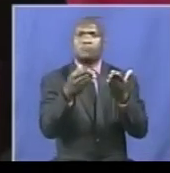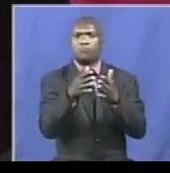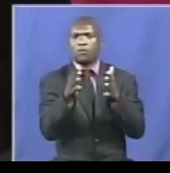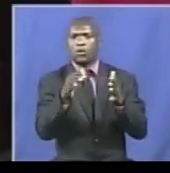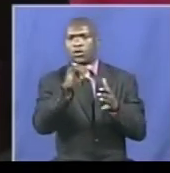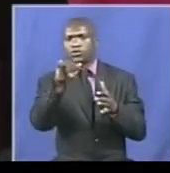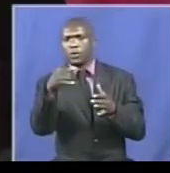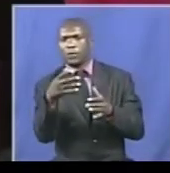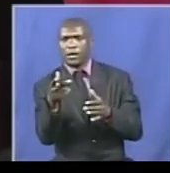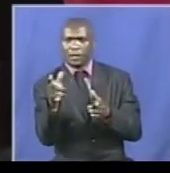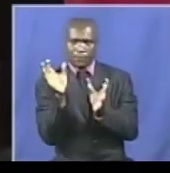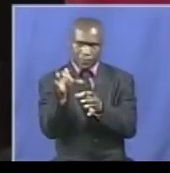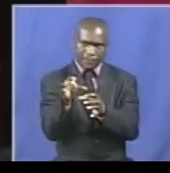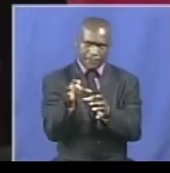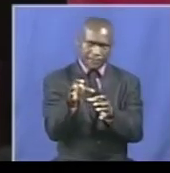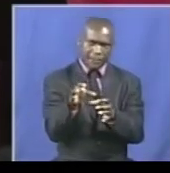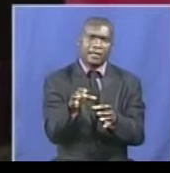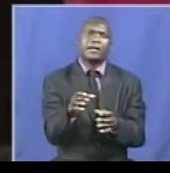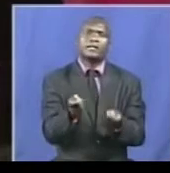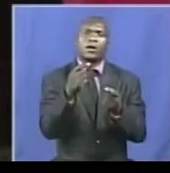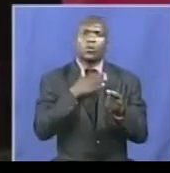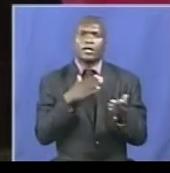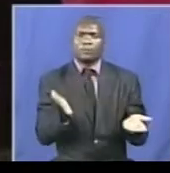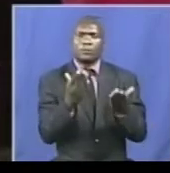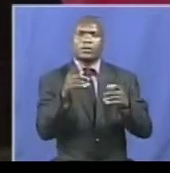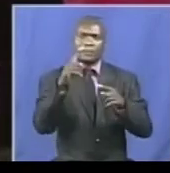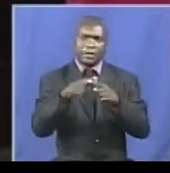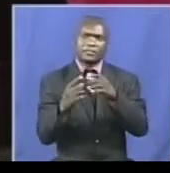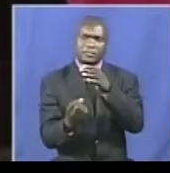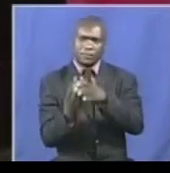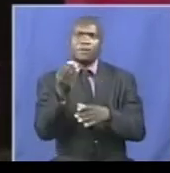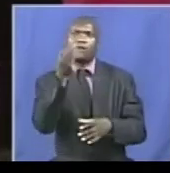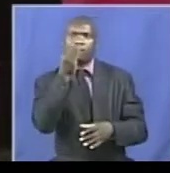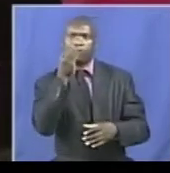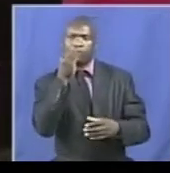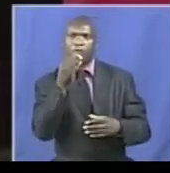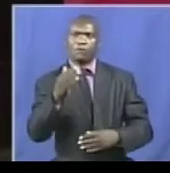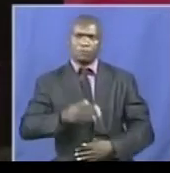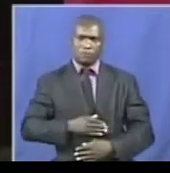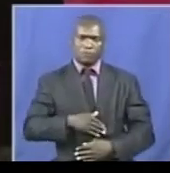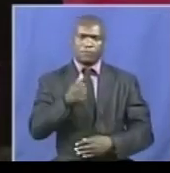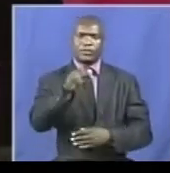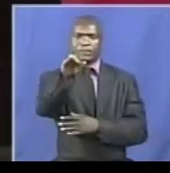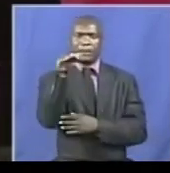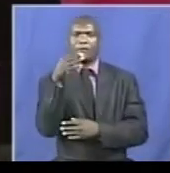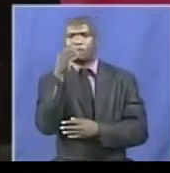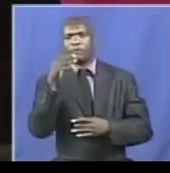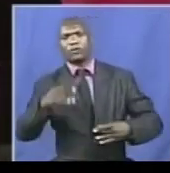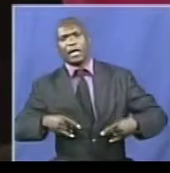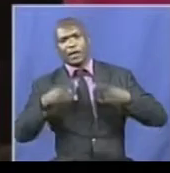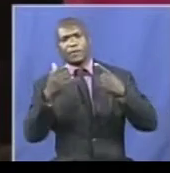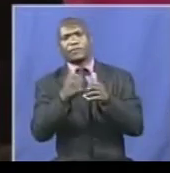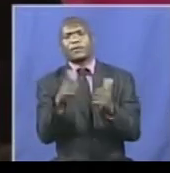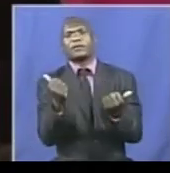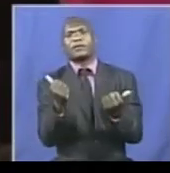Recognizing the need to promote and develop a food security and nutrition strategy that